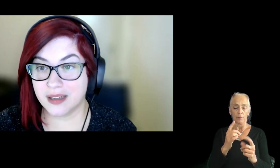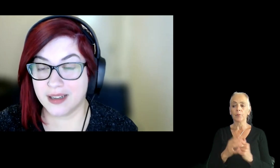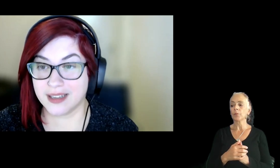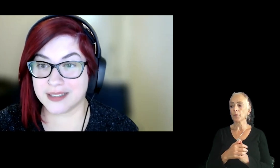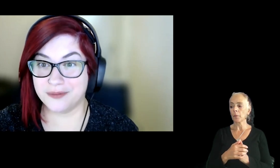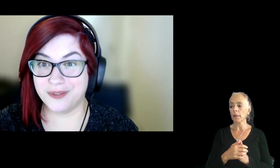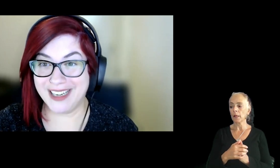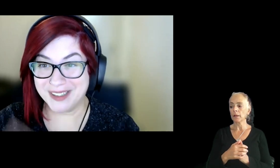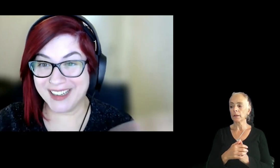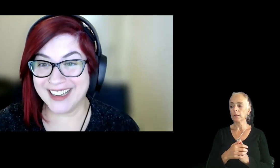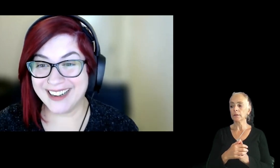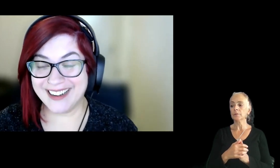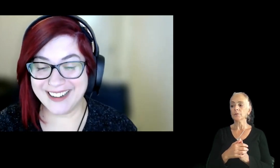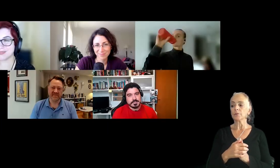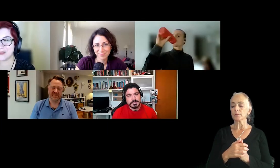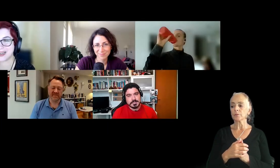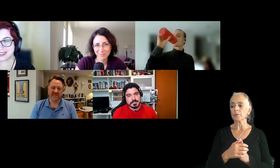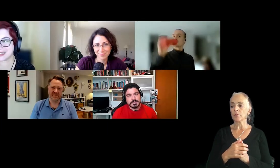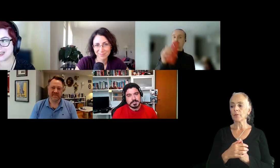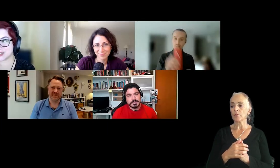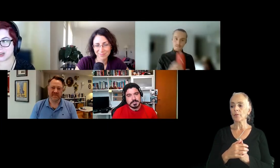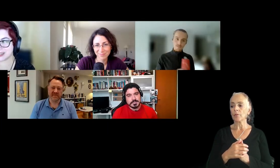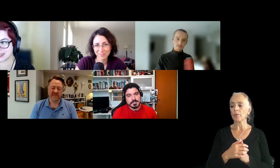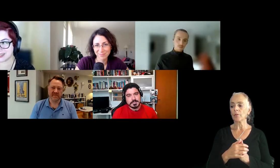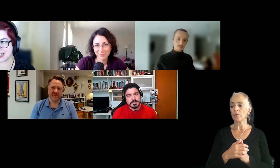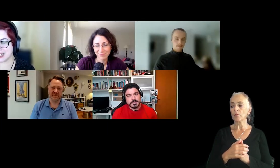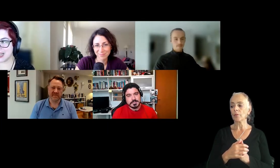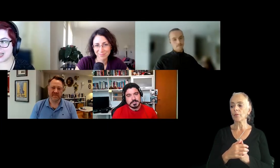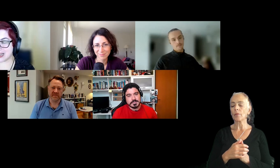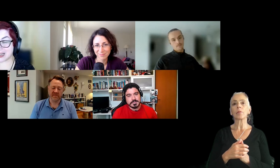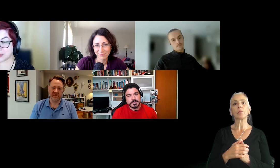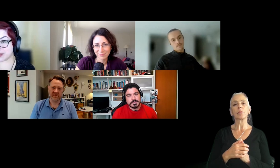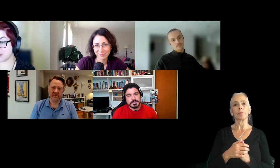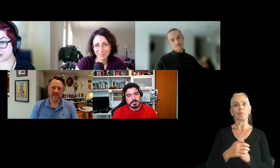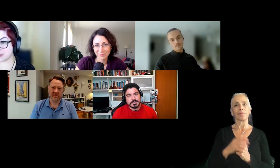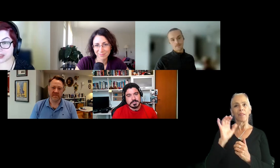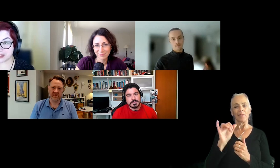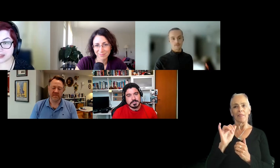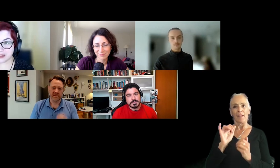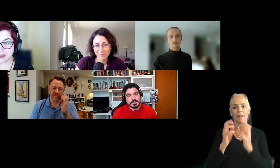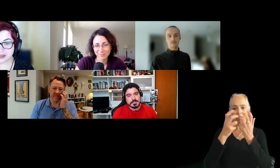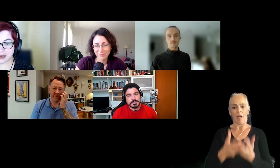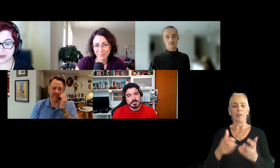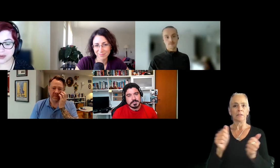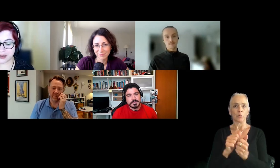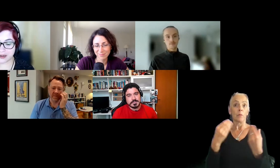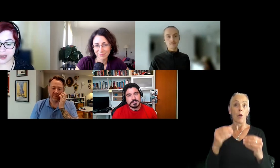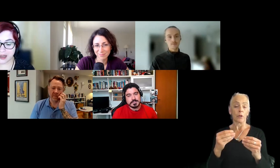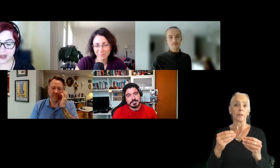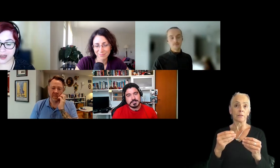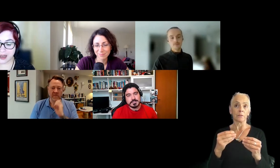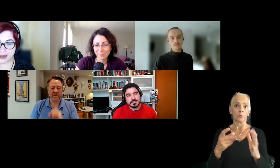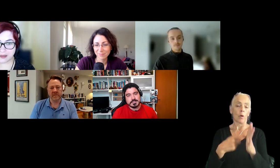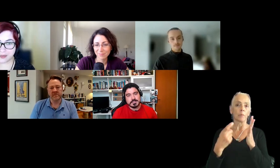it's a really good, uh, it really, uh, talks exactly aligns with what the market is, uh, required.